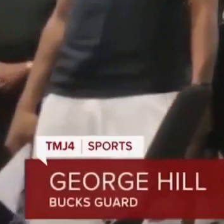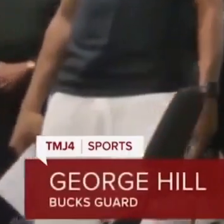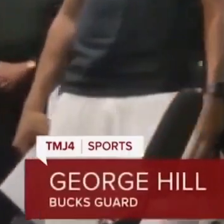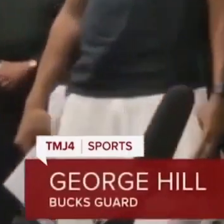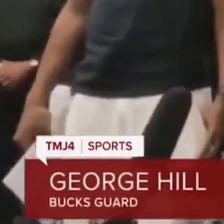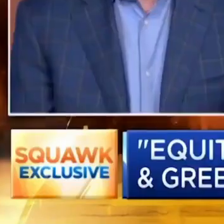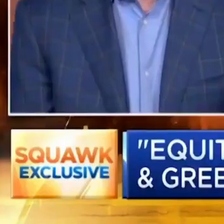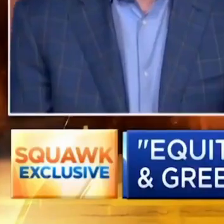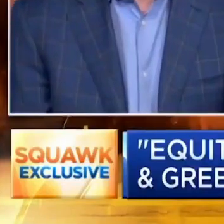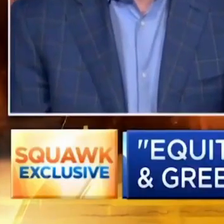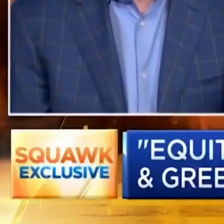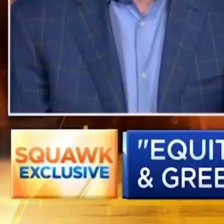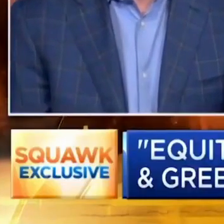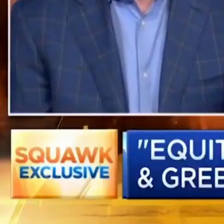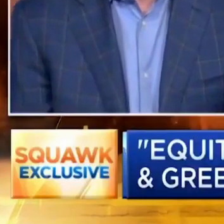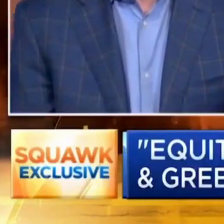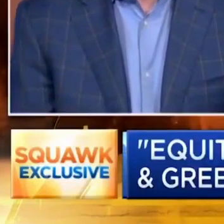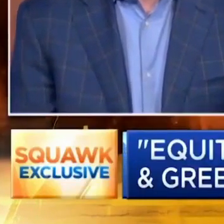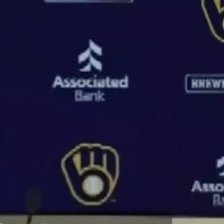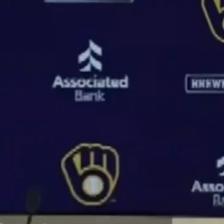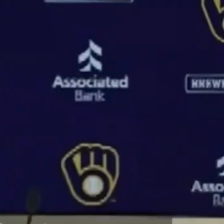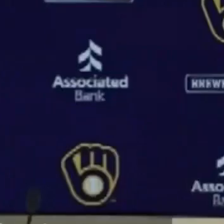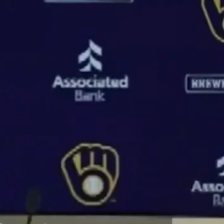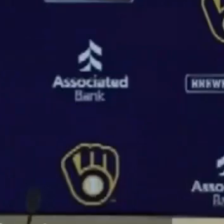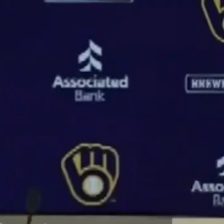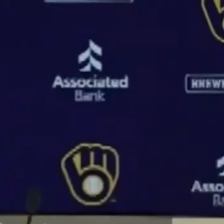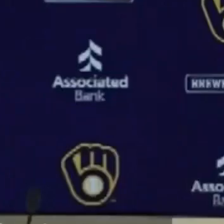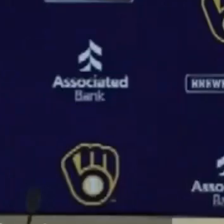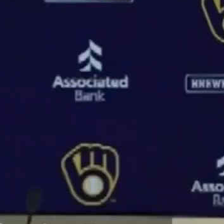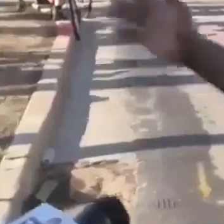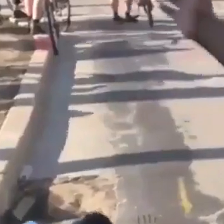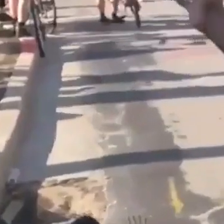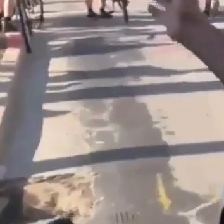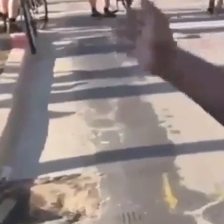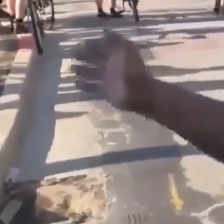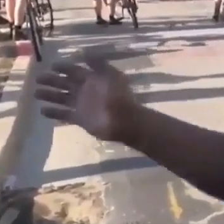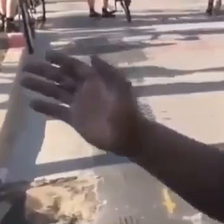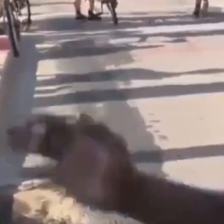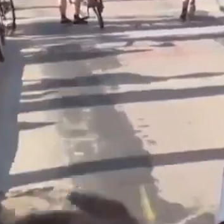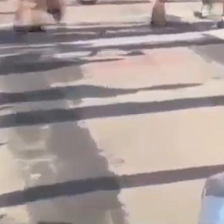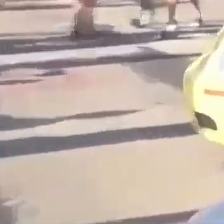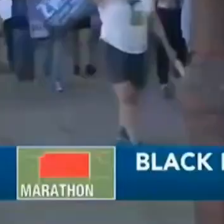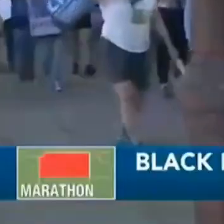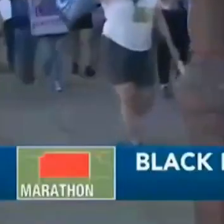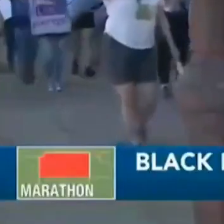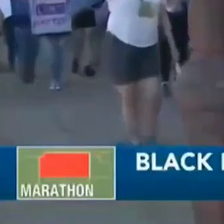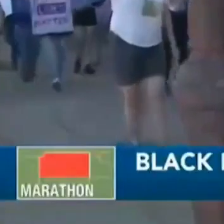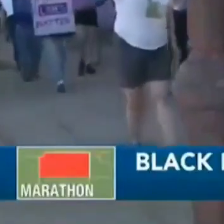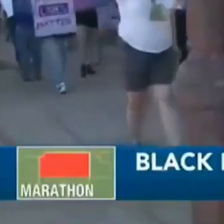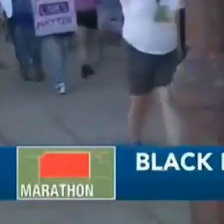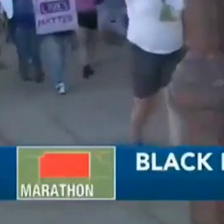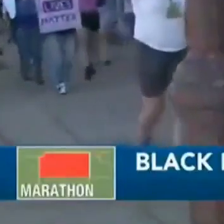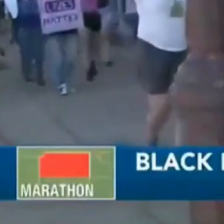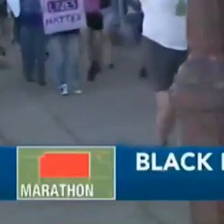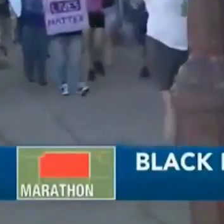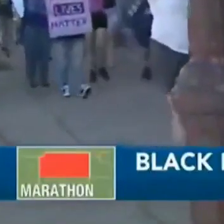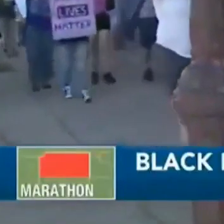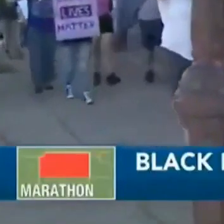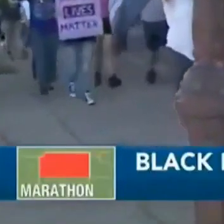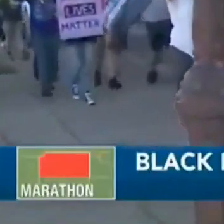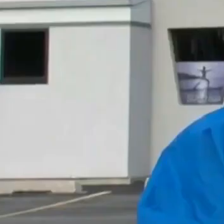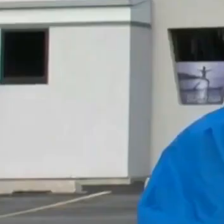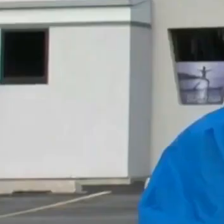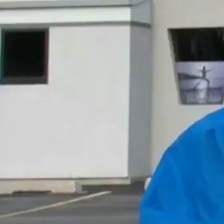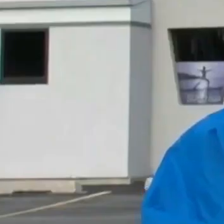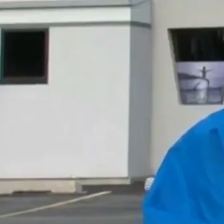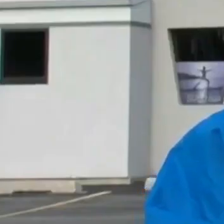before tip-off. our platforms for good and to inspire change. understand what these young people are doing out here. It's a great thing. The